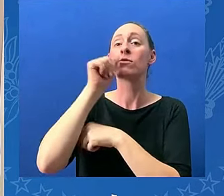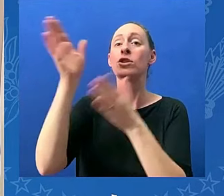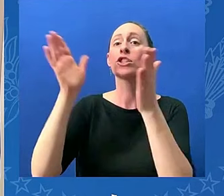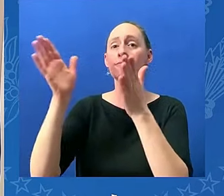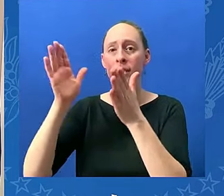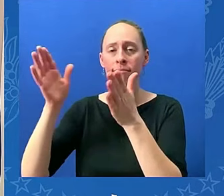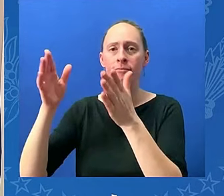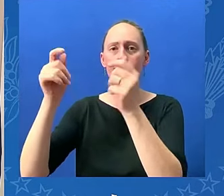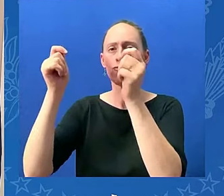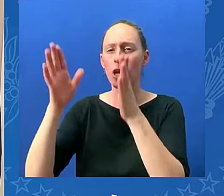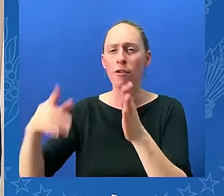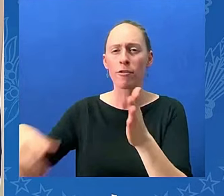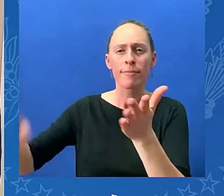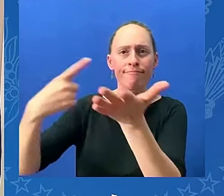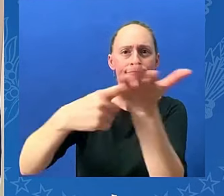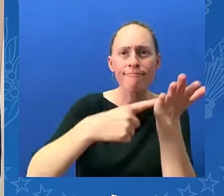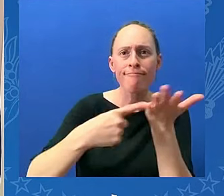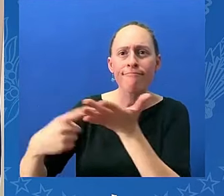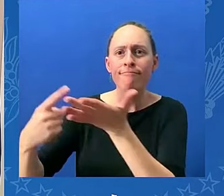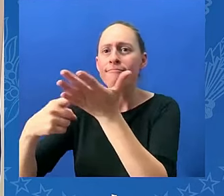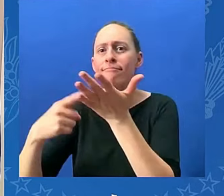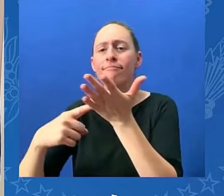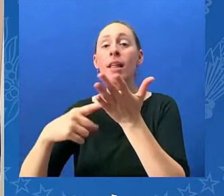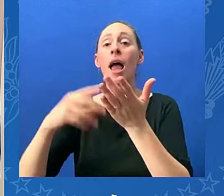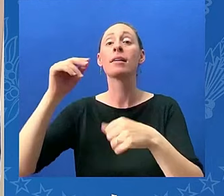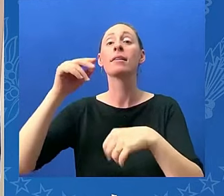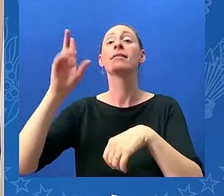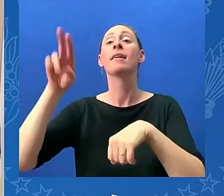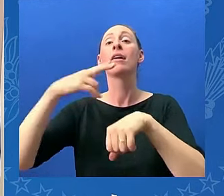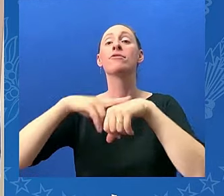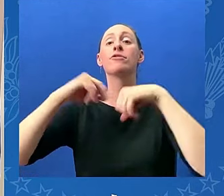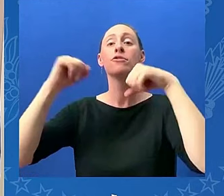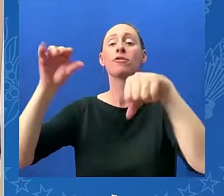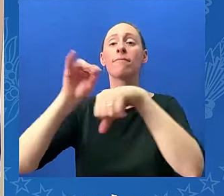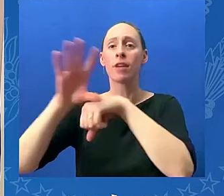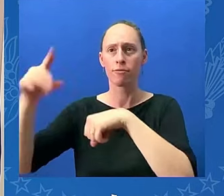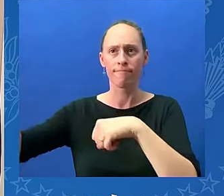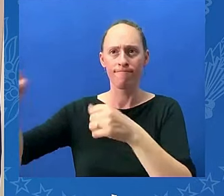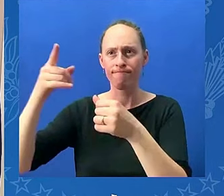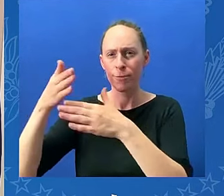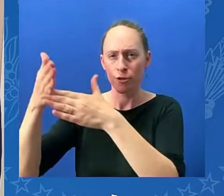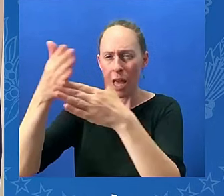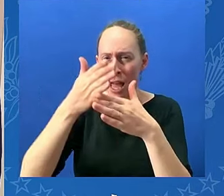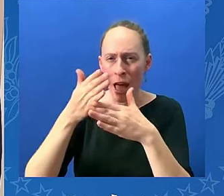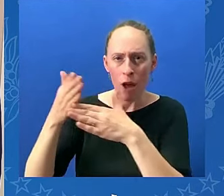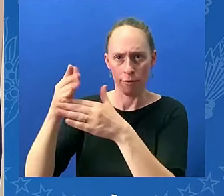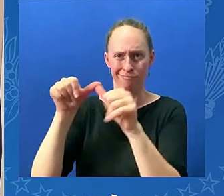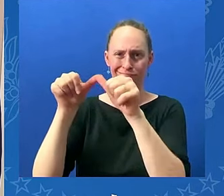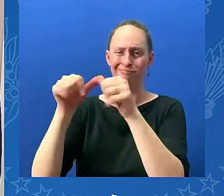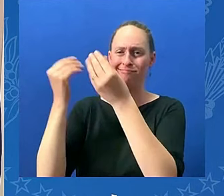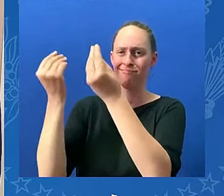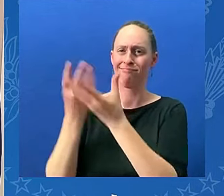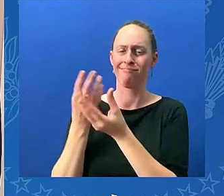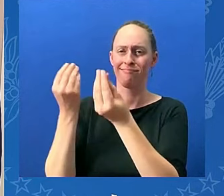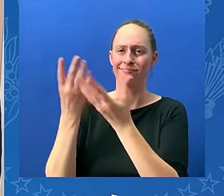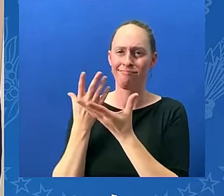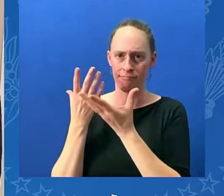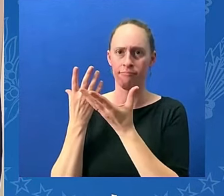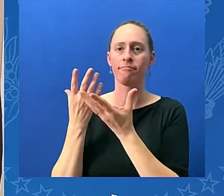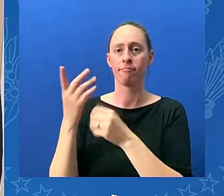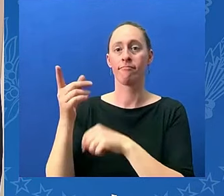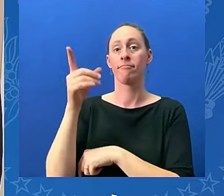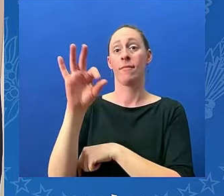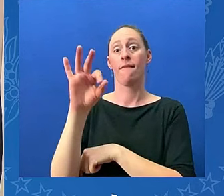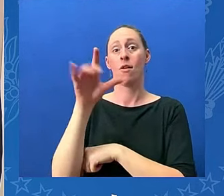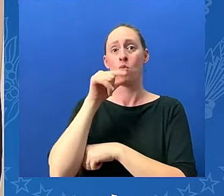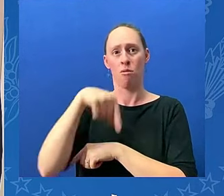and we're going to continue to be brief the fbi is leading this investigation which is still in its early stages we don't yet have any